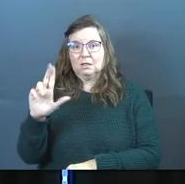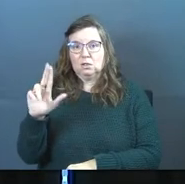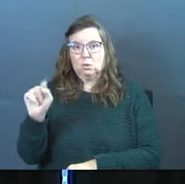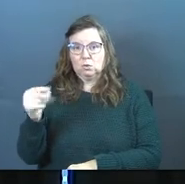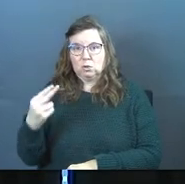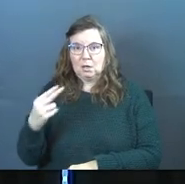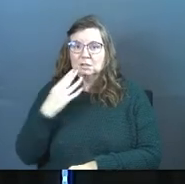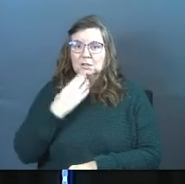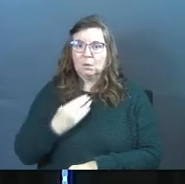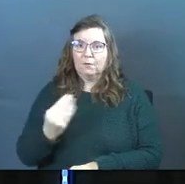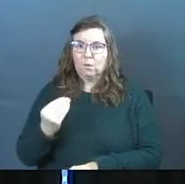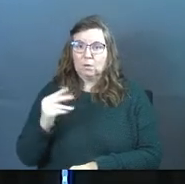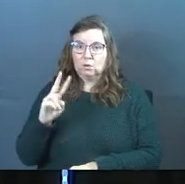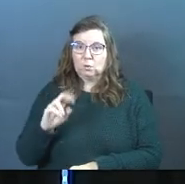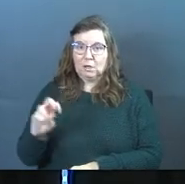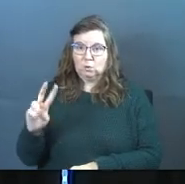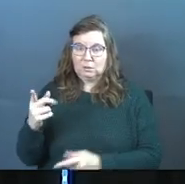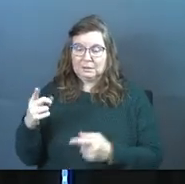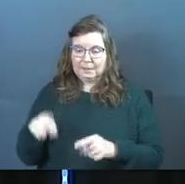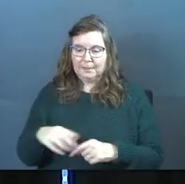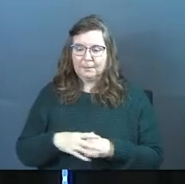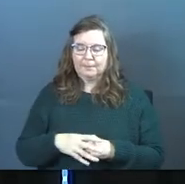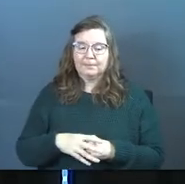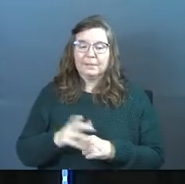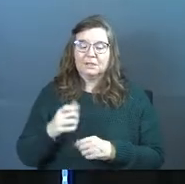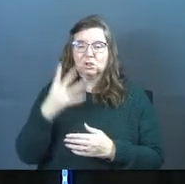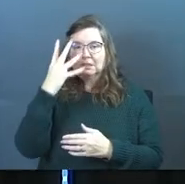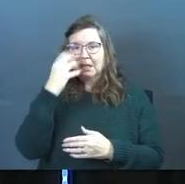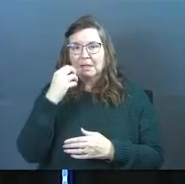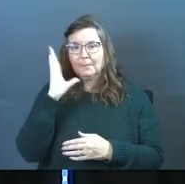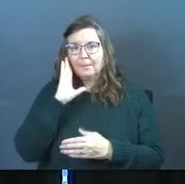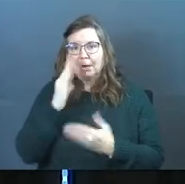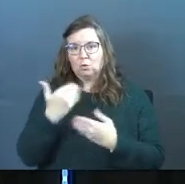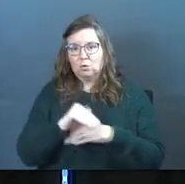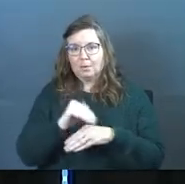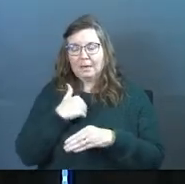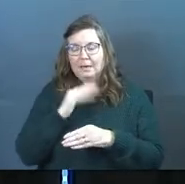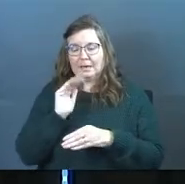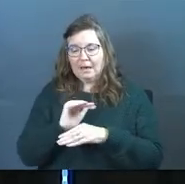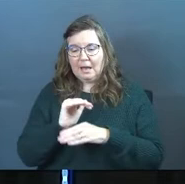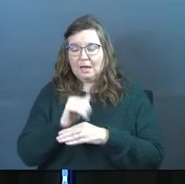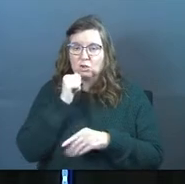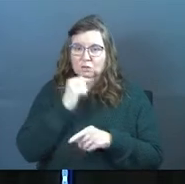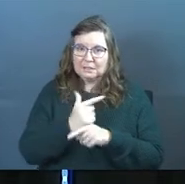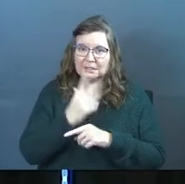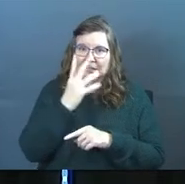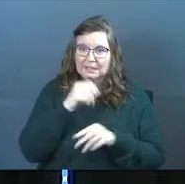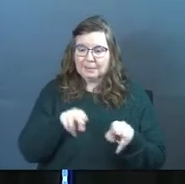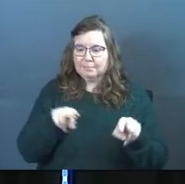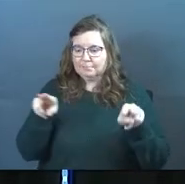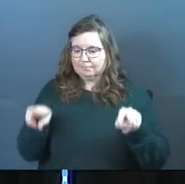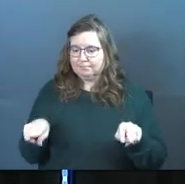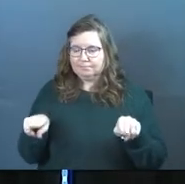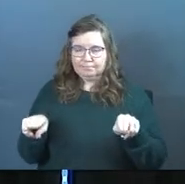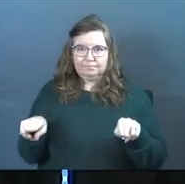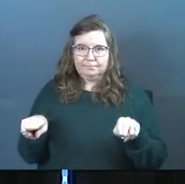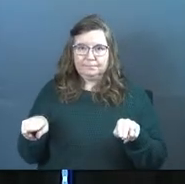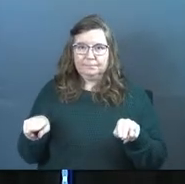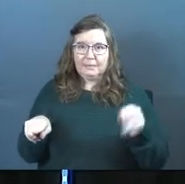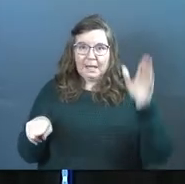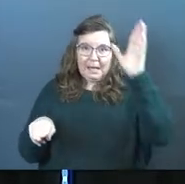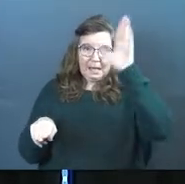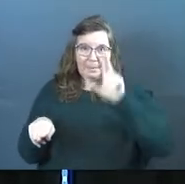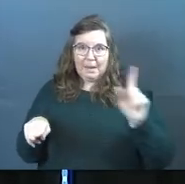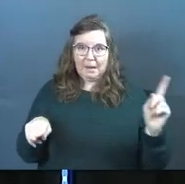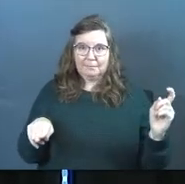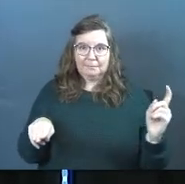old and 2002 is when this happened. And she's asleep in her bedroom at night and her sister's also asleep in the next bed over. And a man